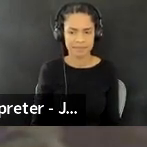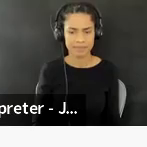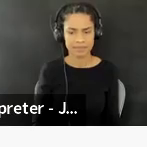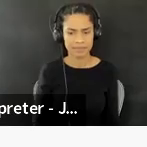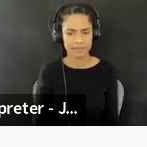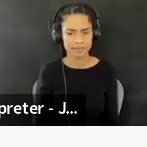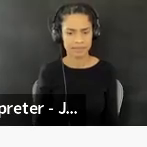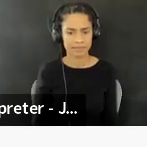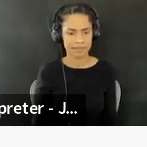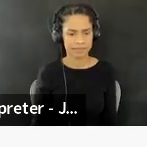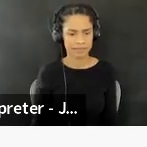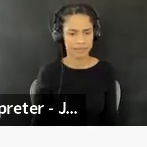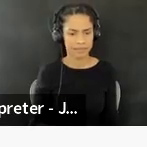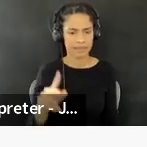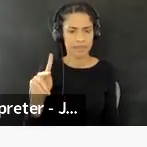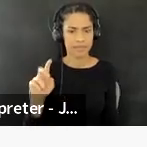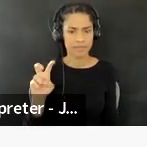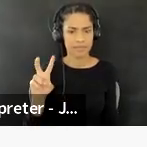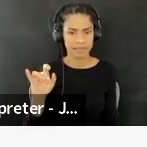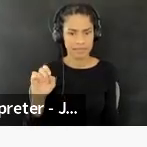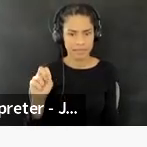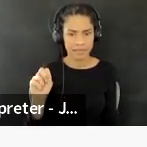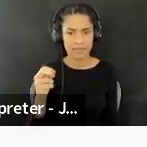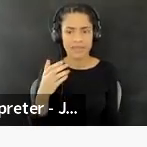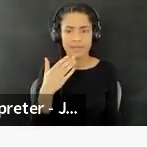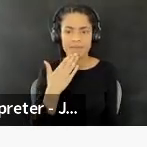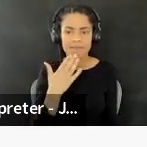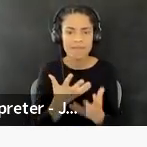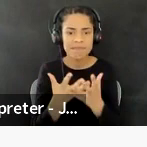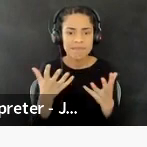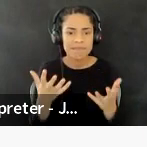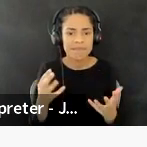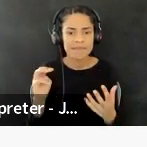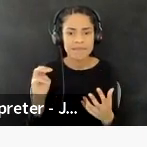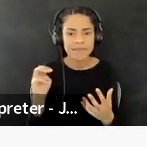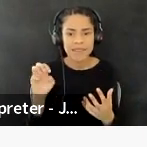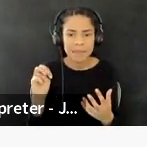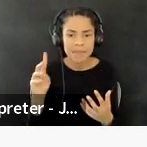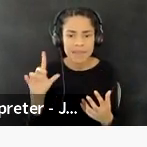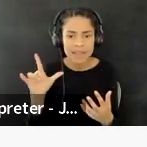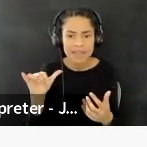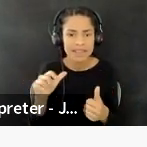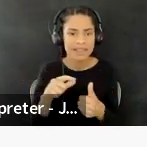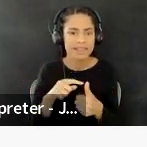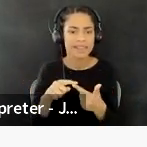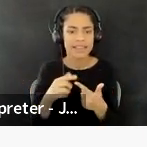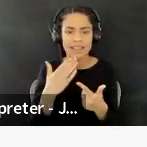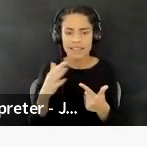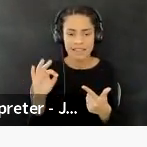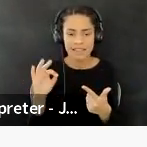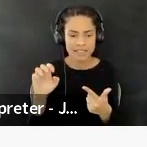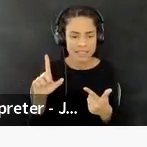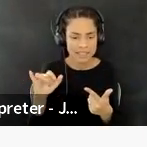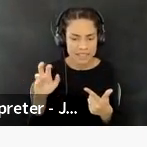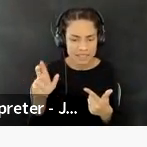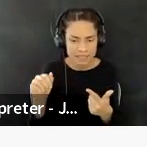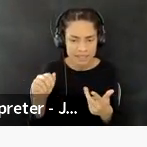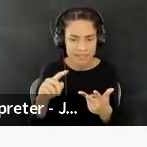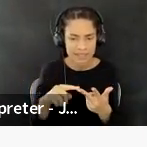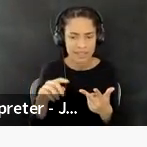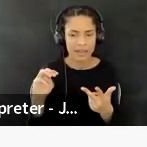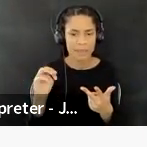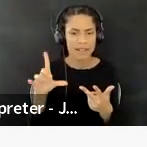Thanks Emily. Thanks thank you, Vanessa and Felicia for, um, talking about the land acknowledgement assessment